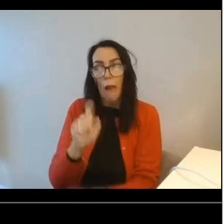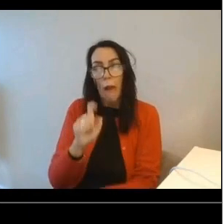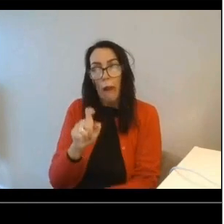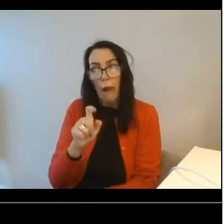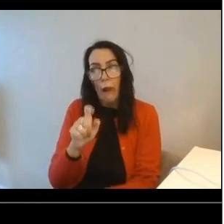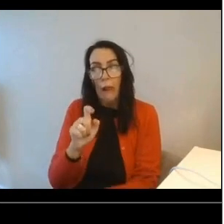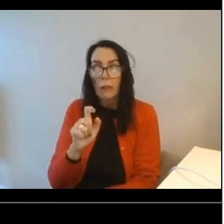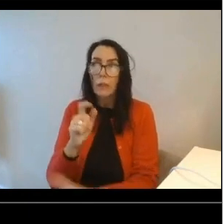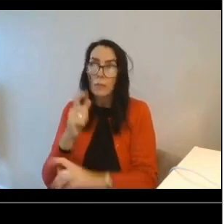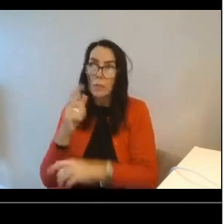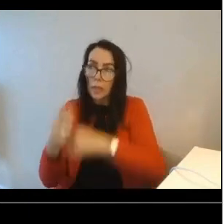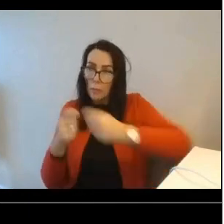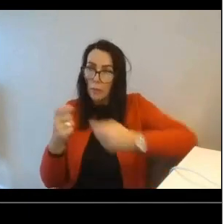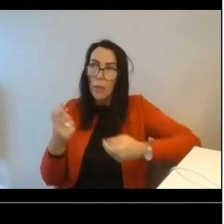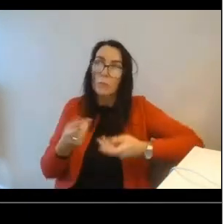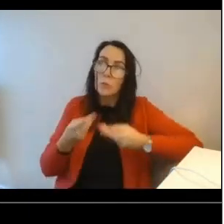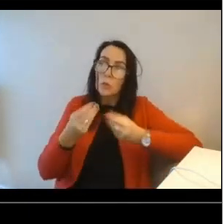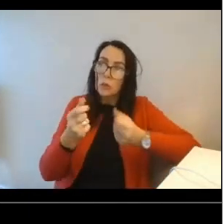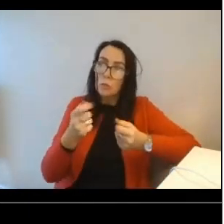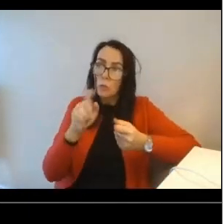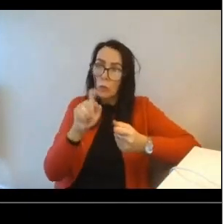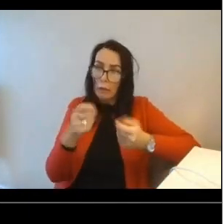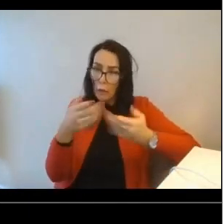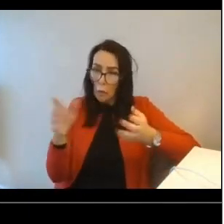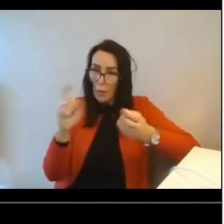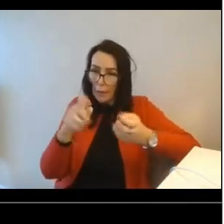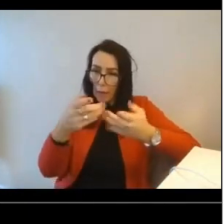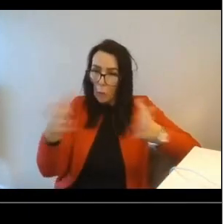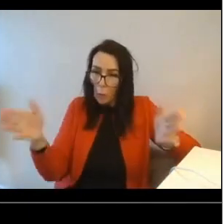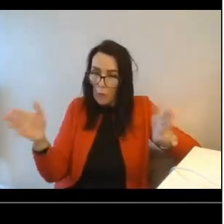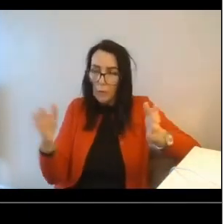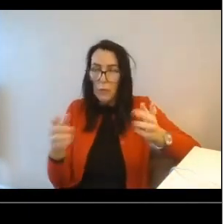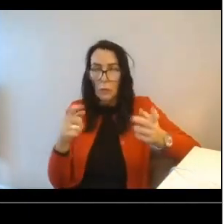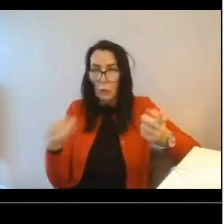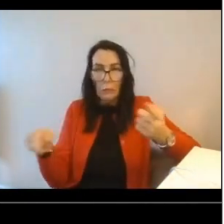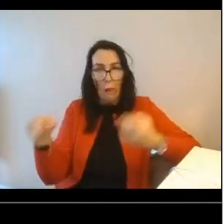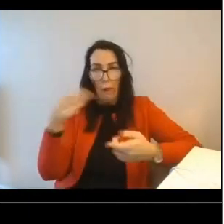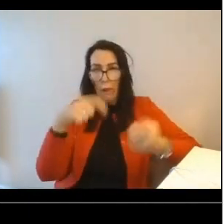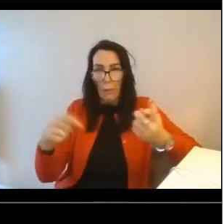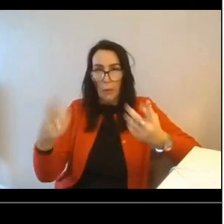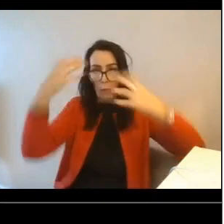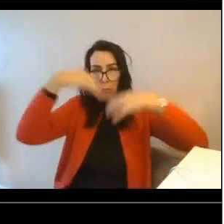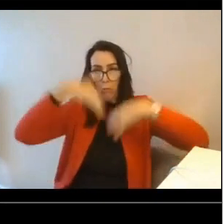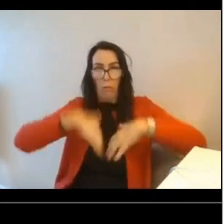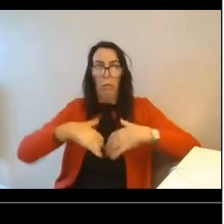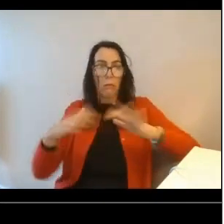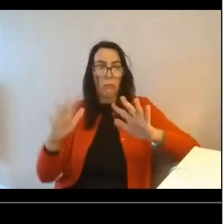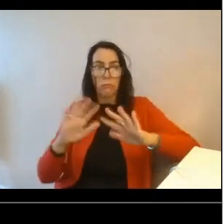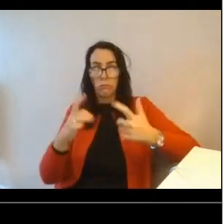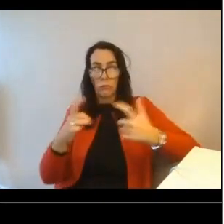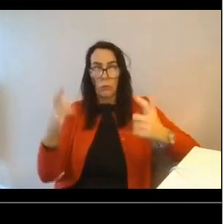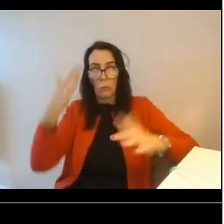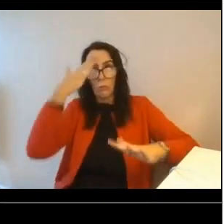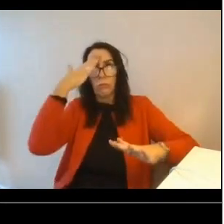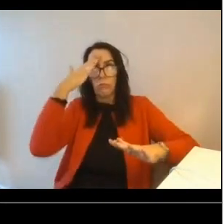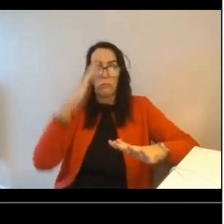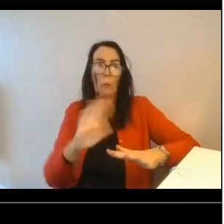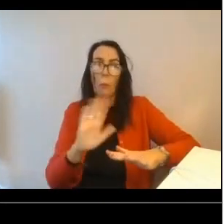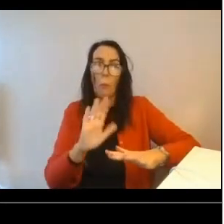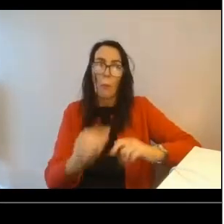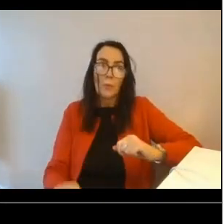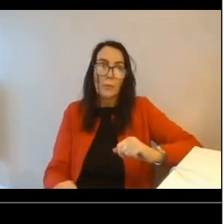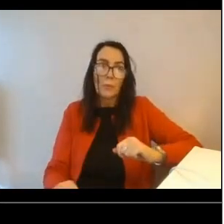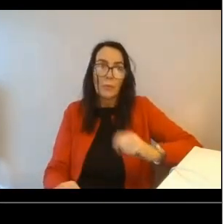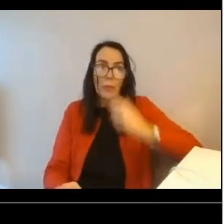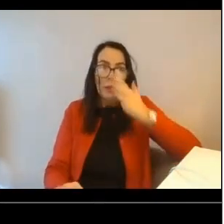action plan. The content is presented in a way that minimizes cognitive load so as not to overwhelm the user. We've also included support text